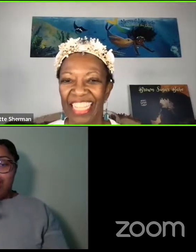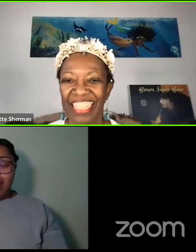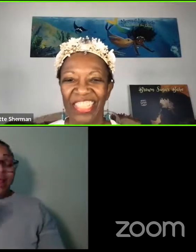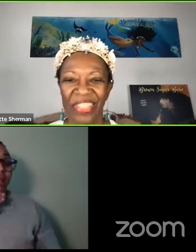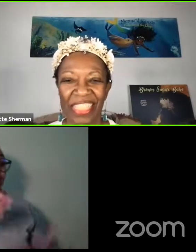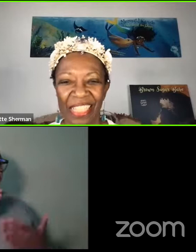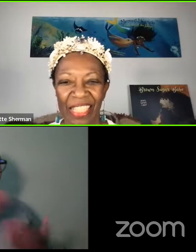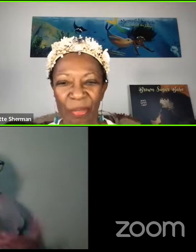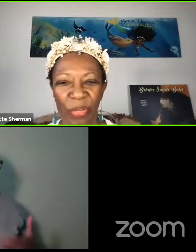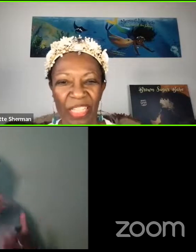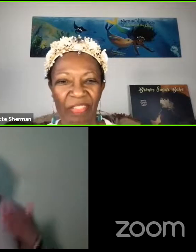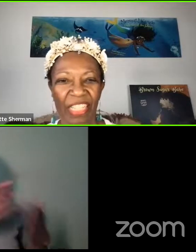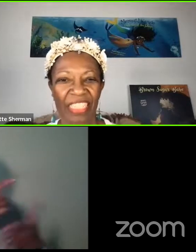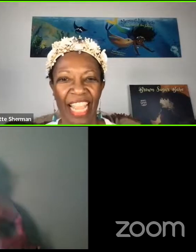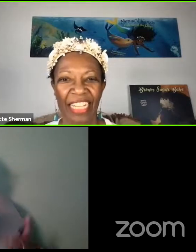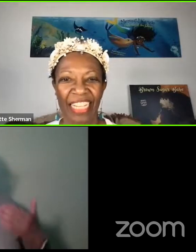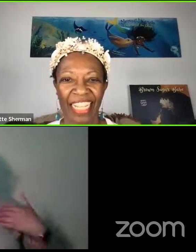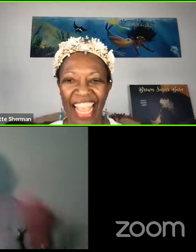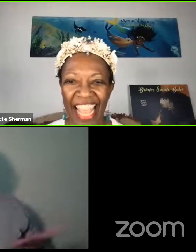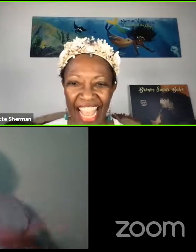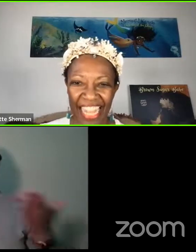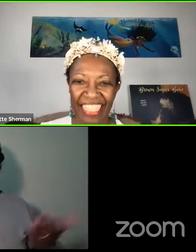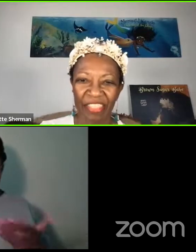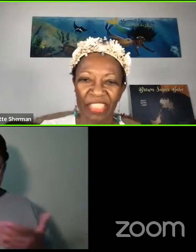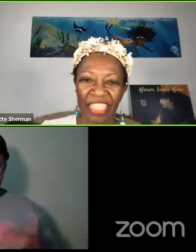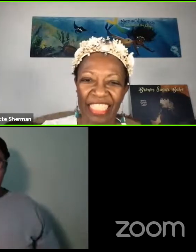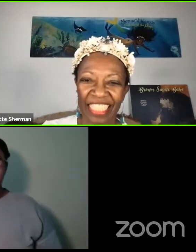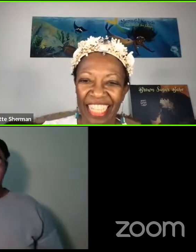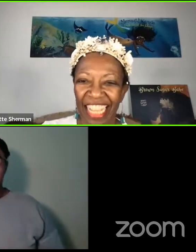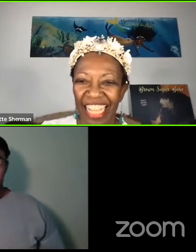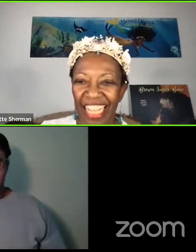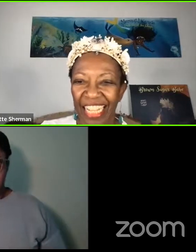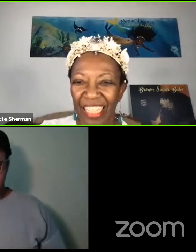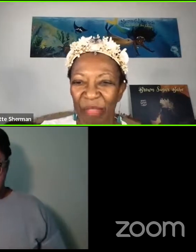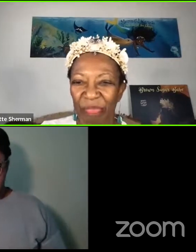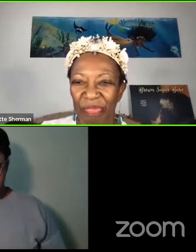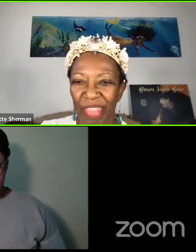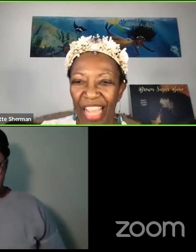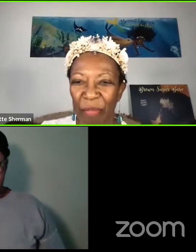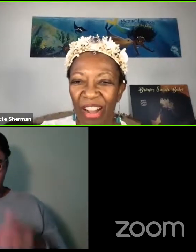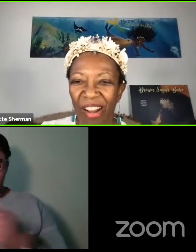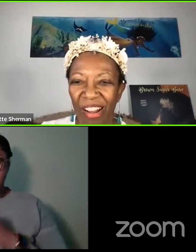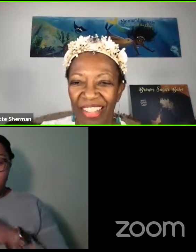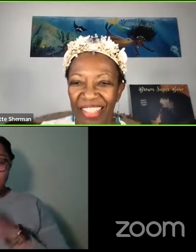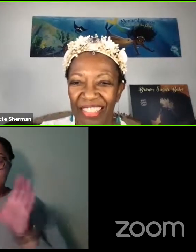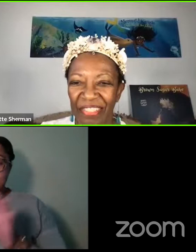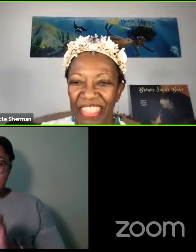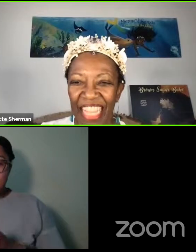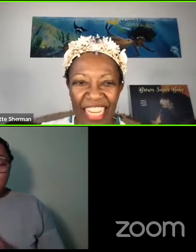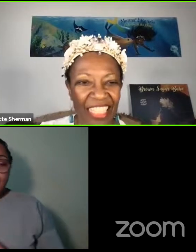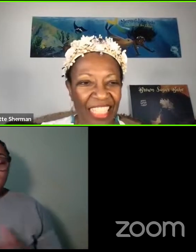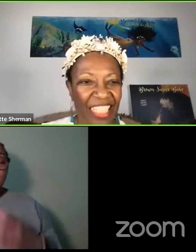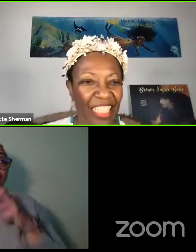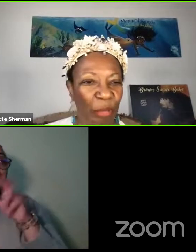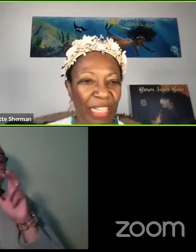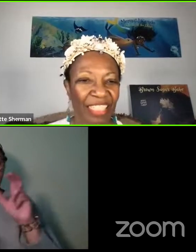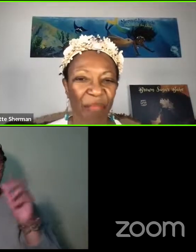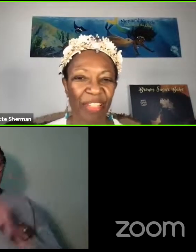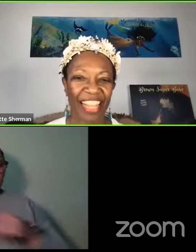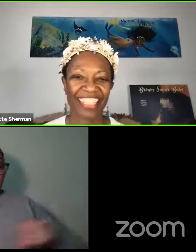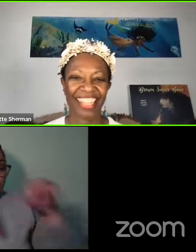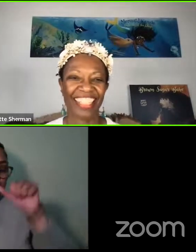during this week of exciting activities. I'm in awe of scientists,